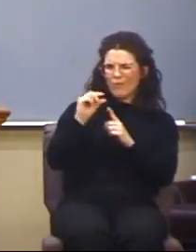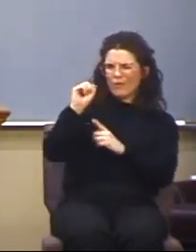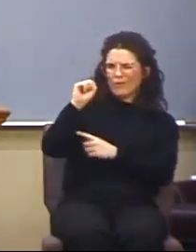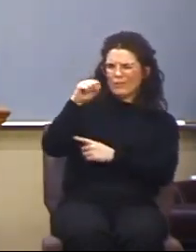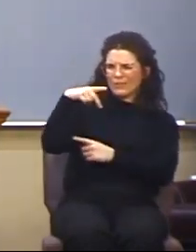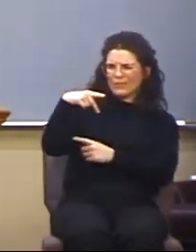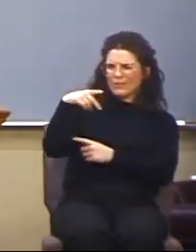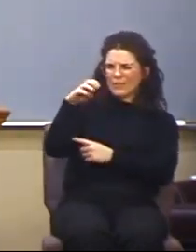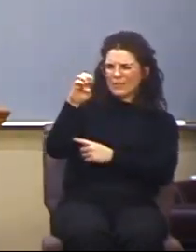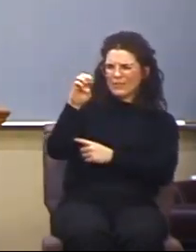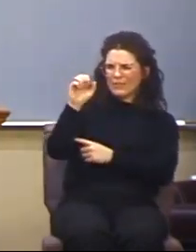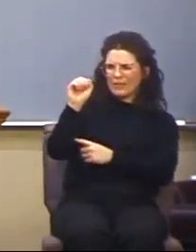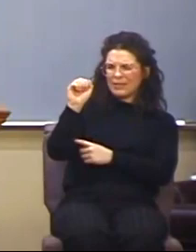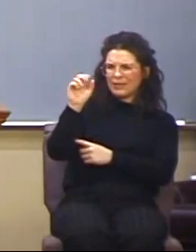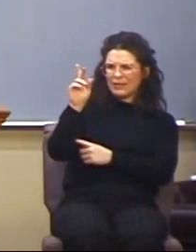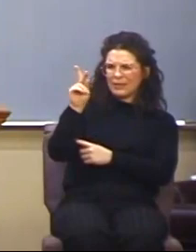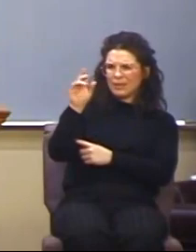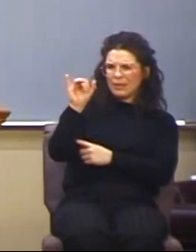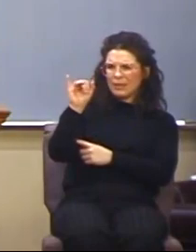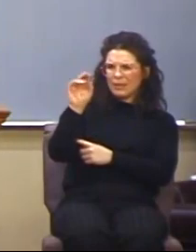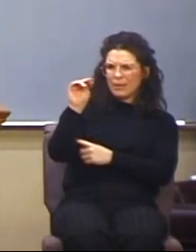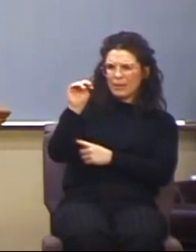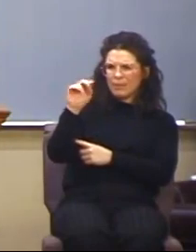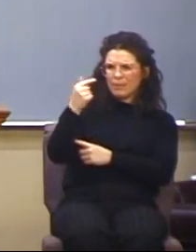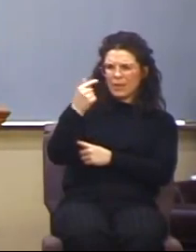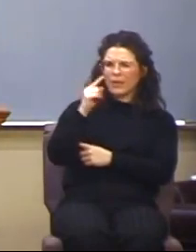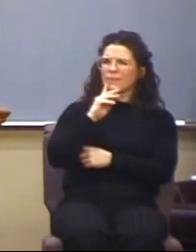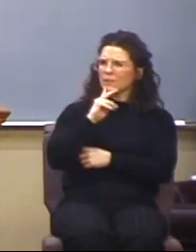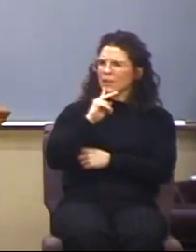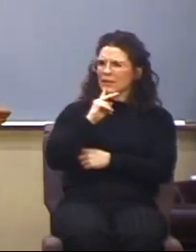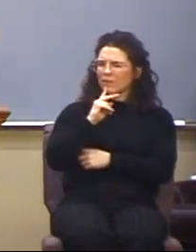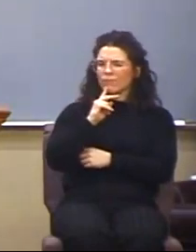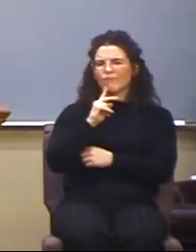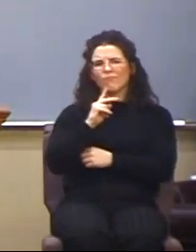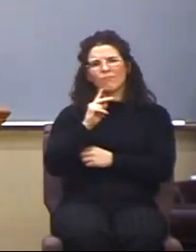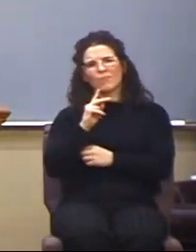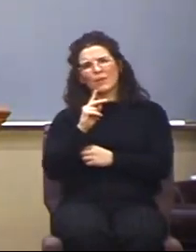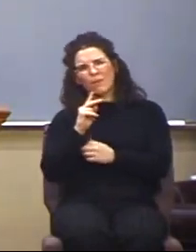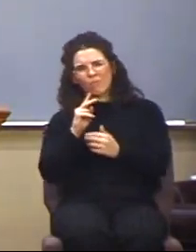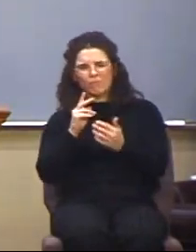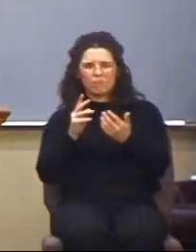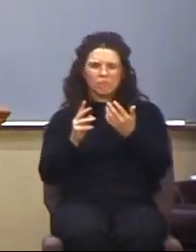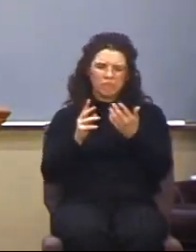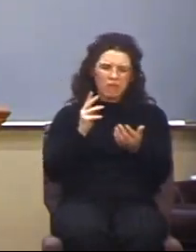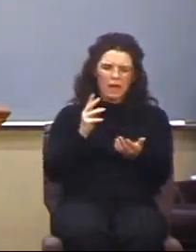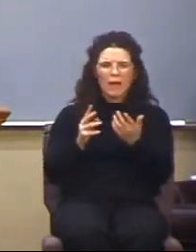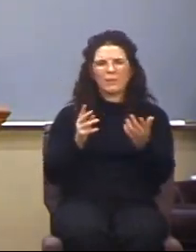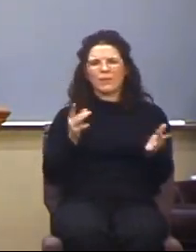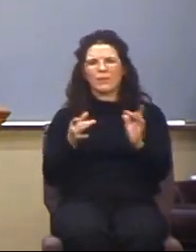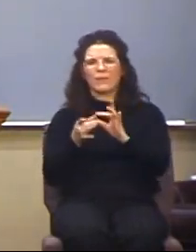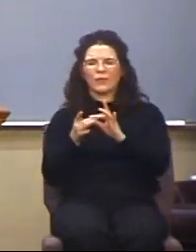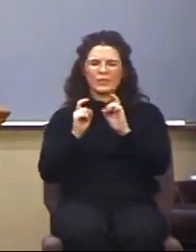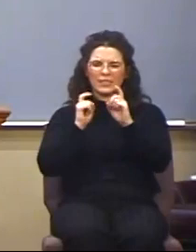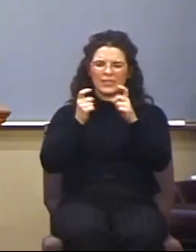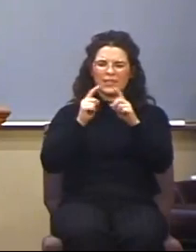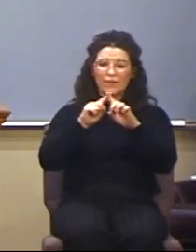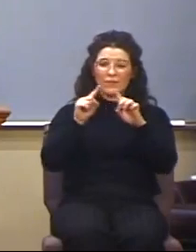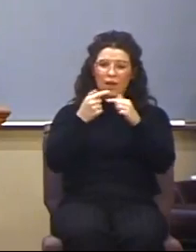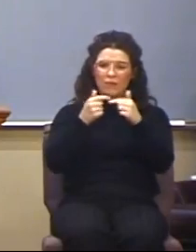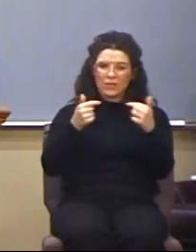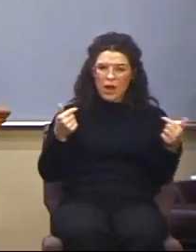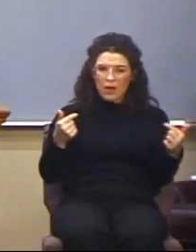is referring to the gift of tongues. Not speaking in a general sense, but speaking in a more